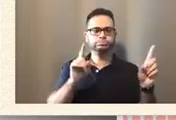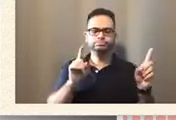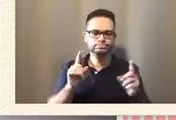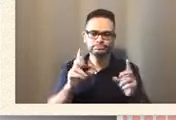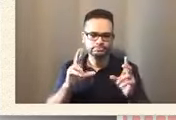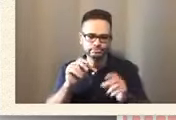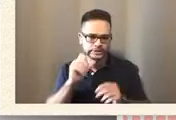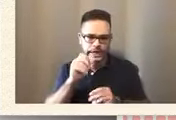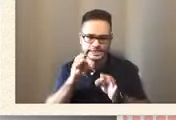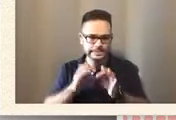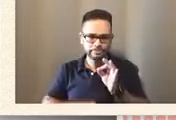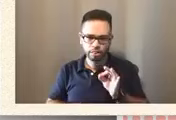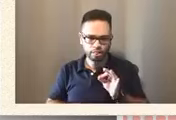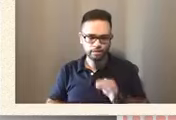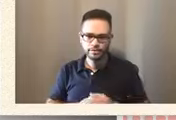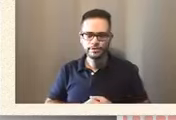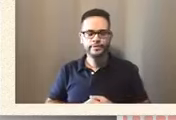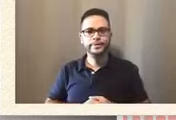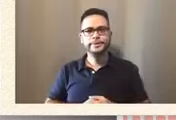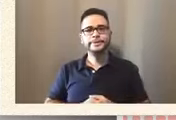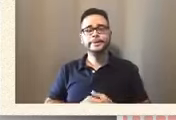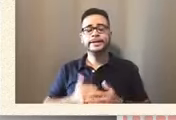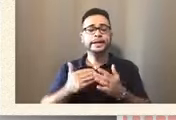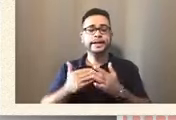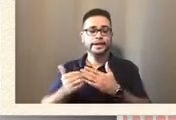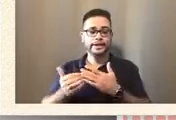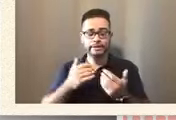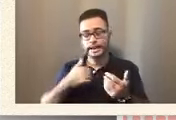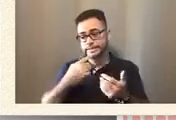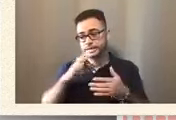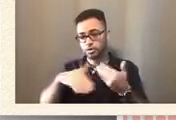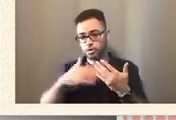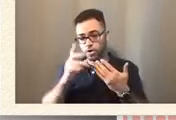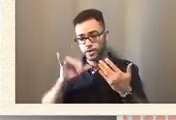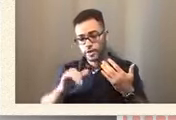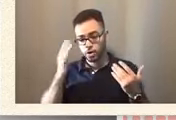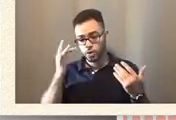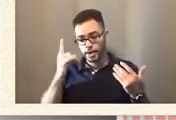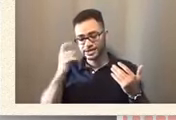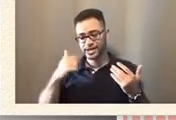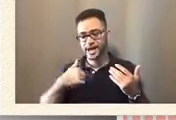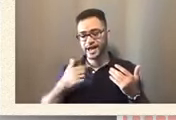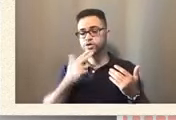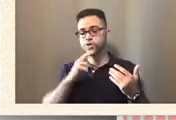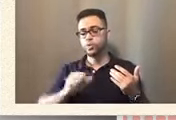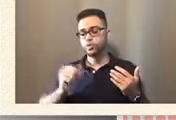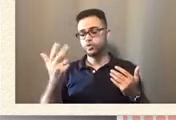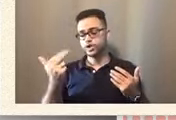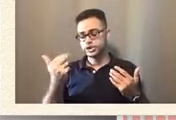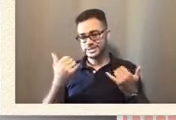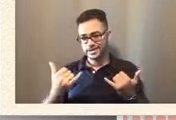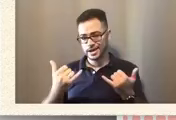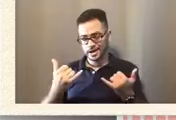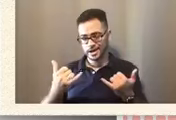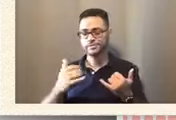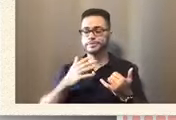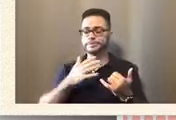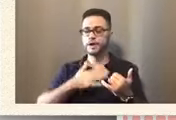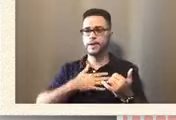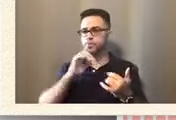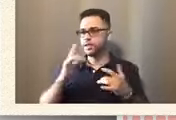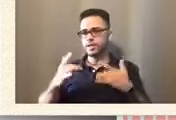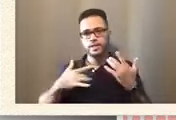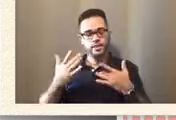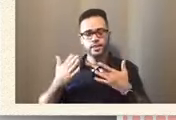So, needless to say, I said all of that because I have a 13 year old now and I'm so thrilled to be going through